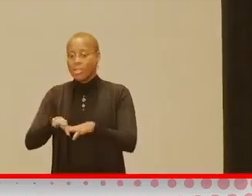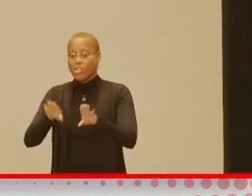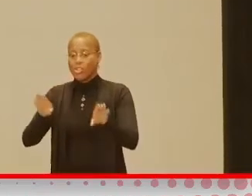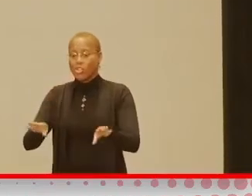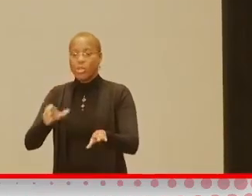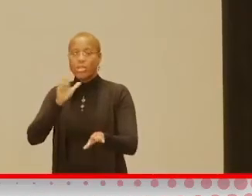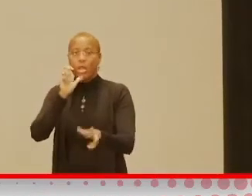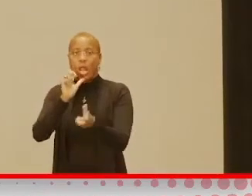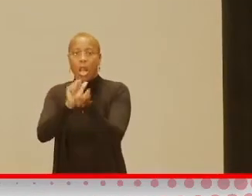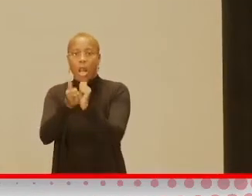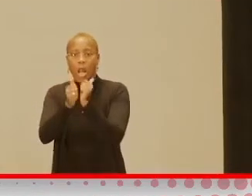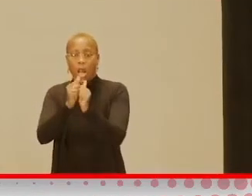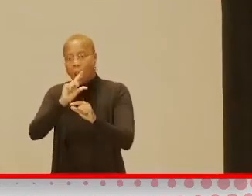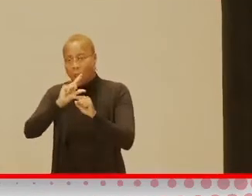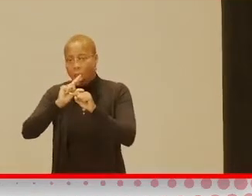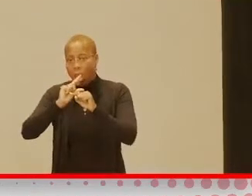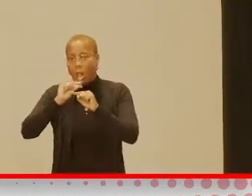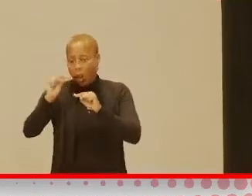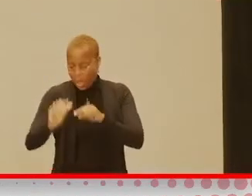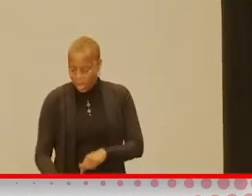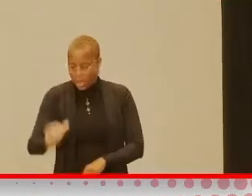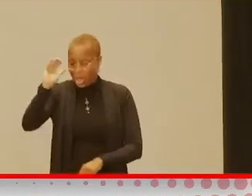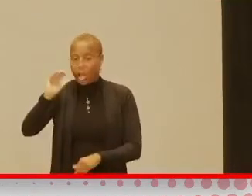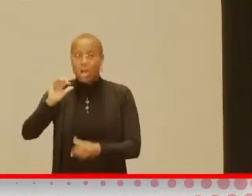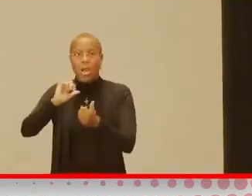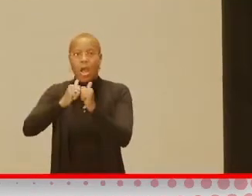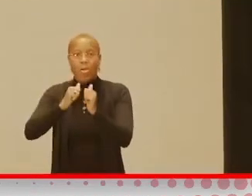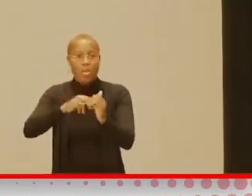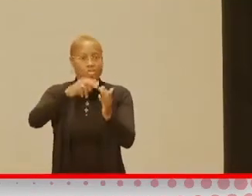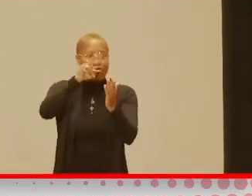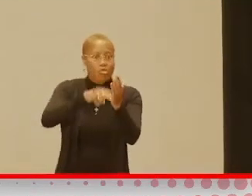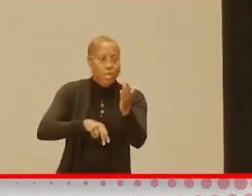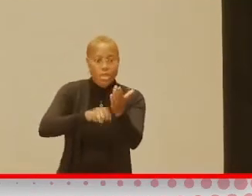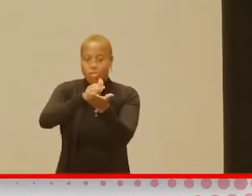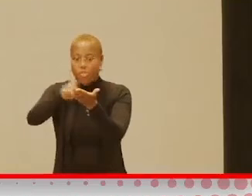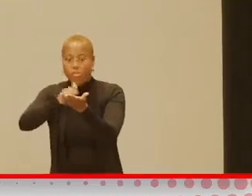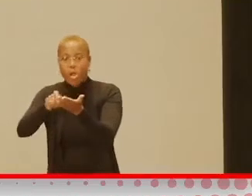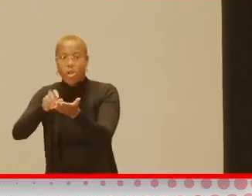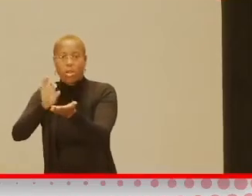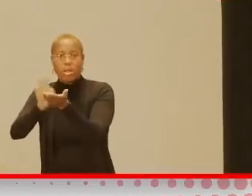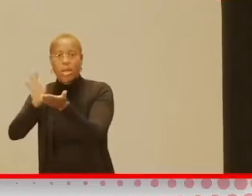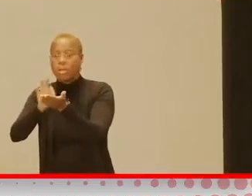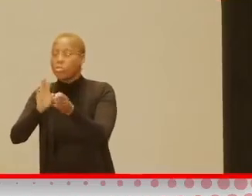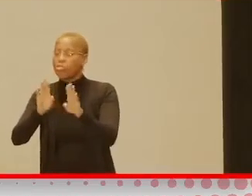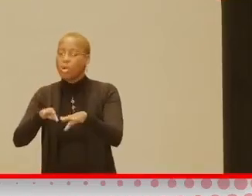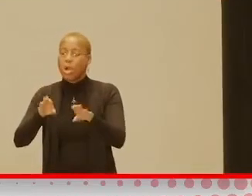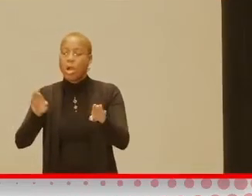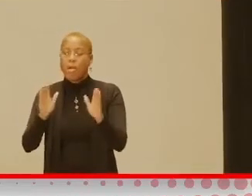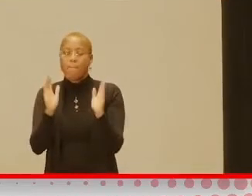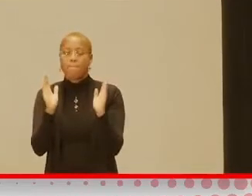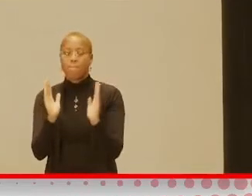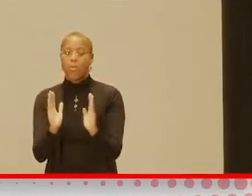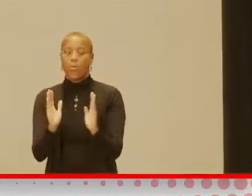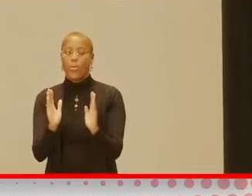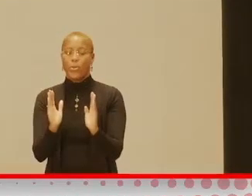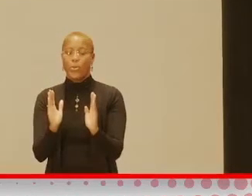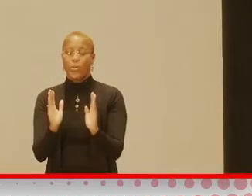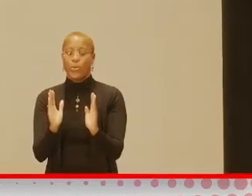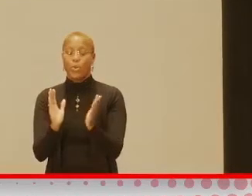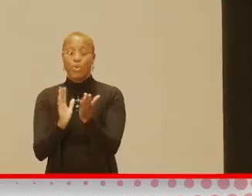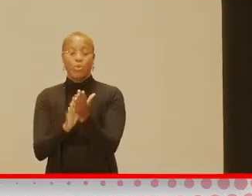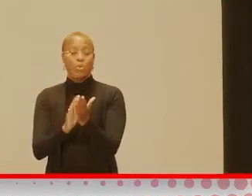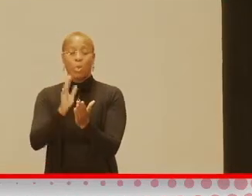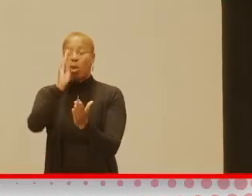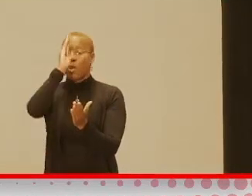a race to see how quickly a child can read, write, or count. Childhood is a small window of time to learn and